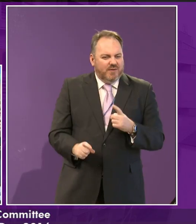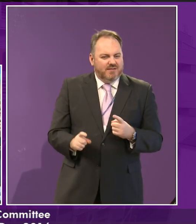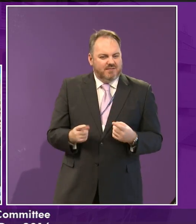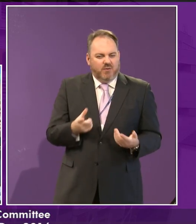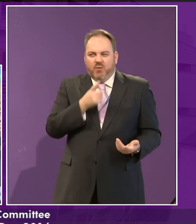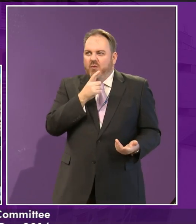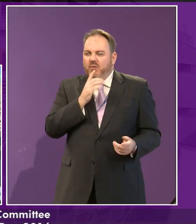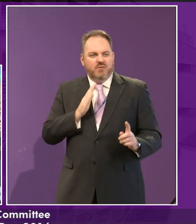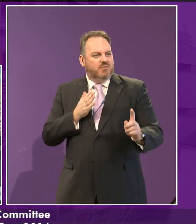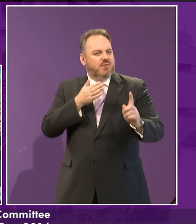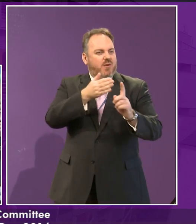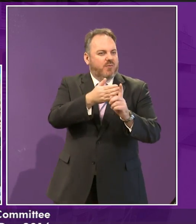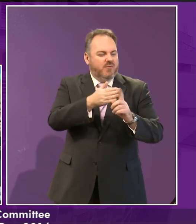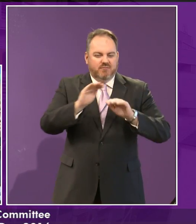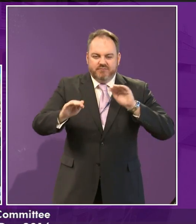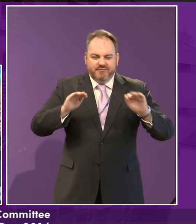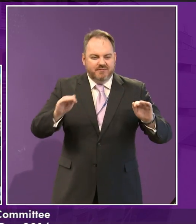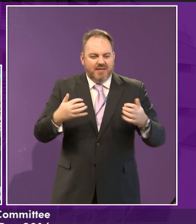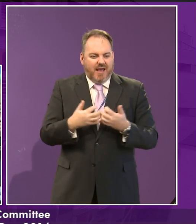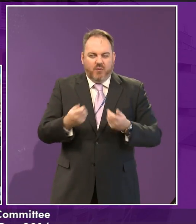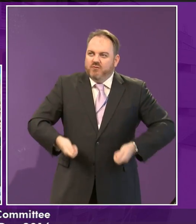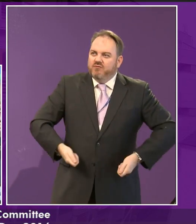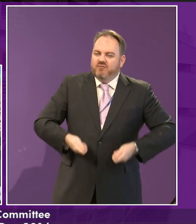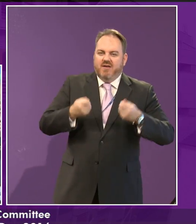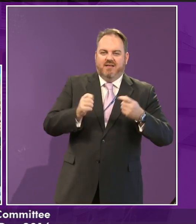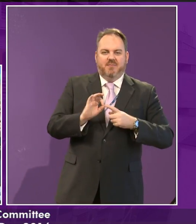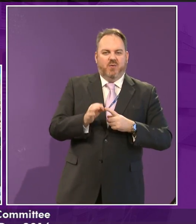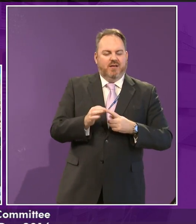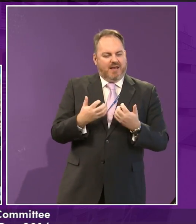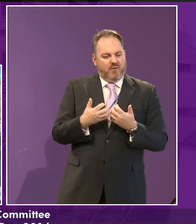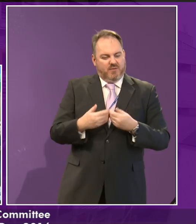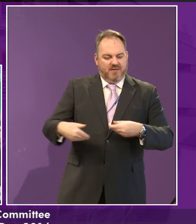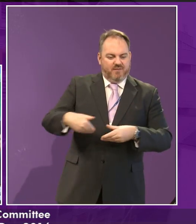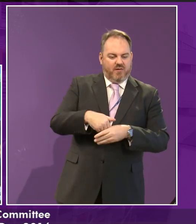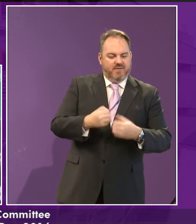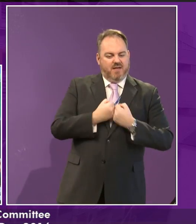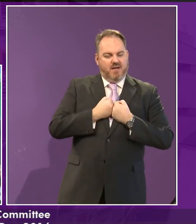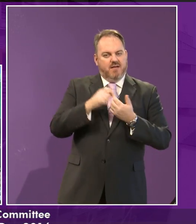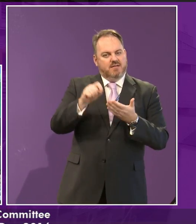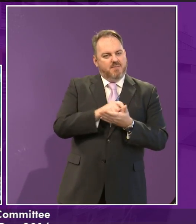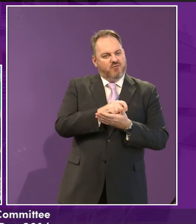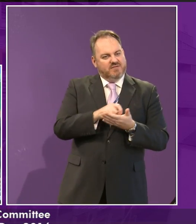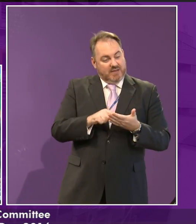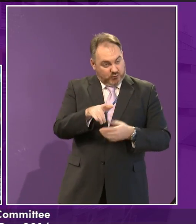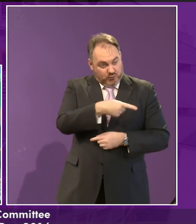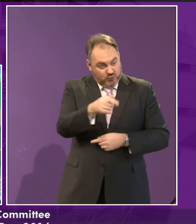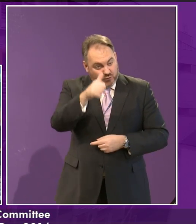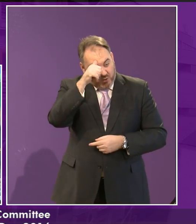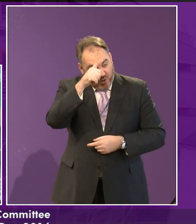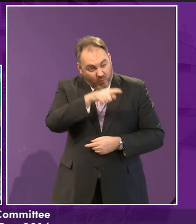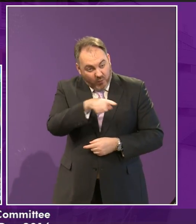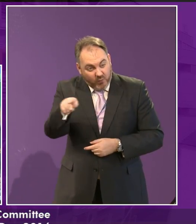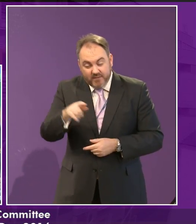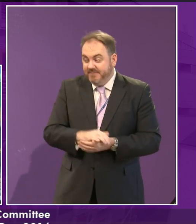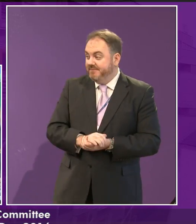to? And what have you learned about how our democracy works and how you can influence it and ask for a change? Yes?